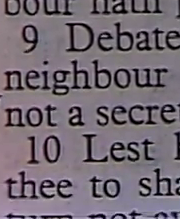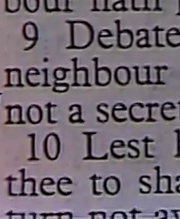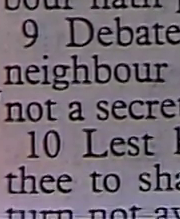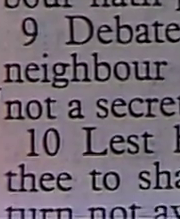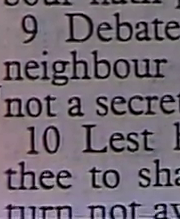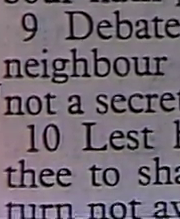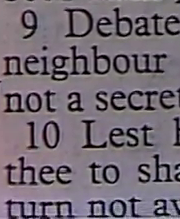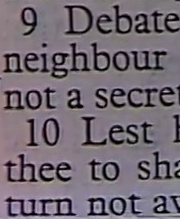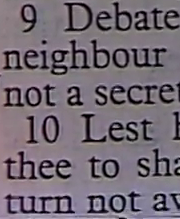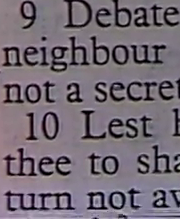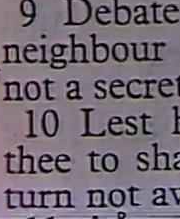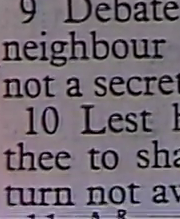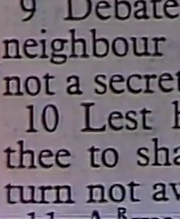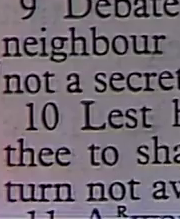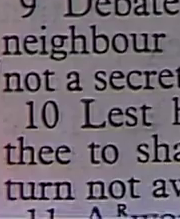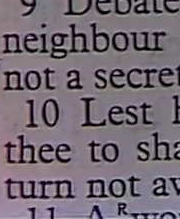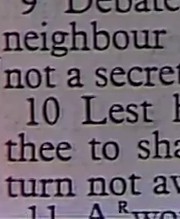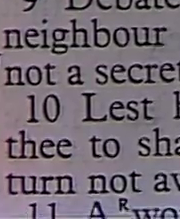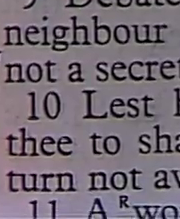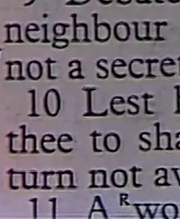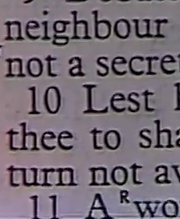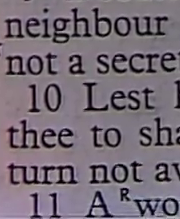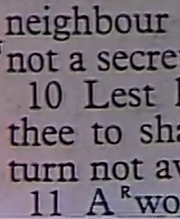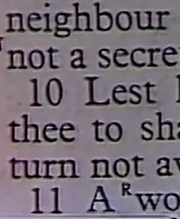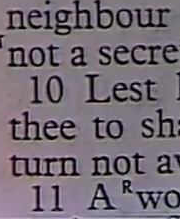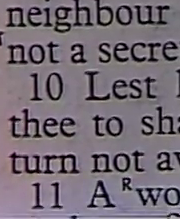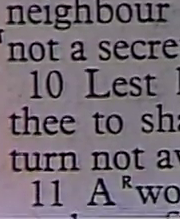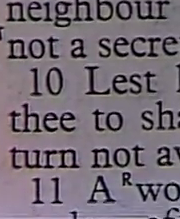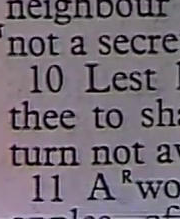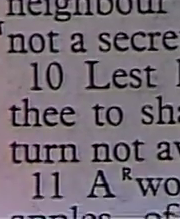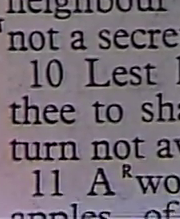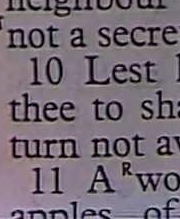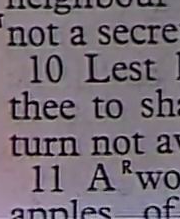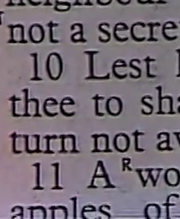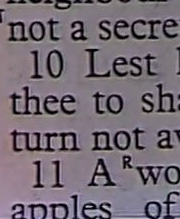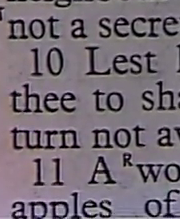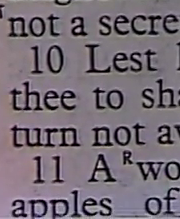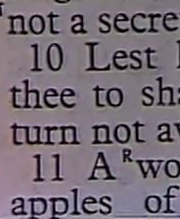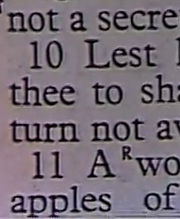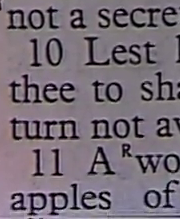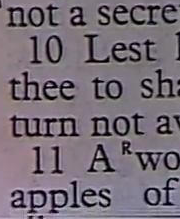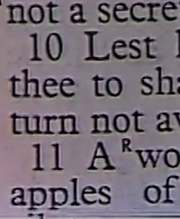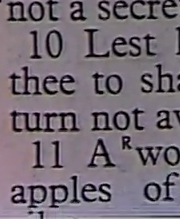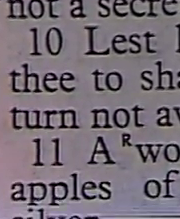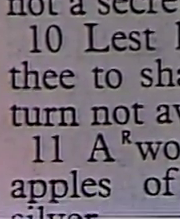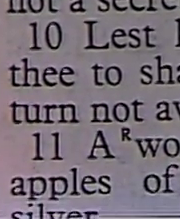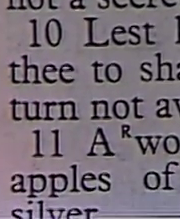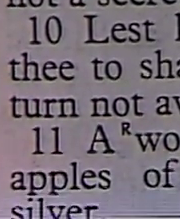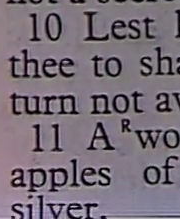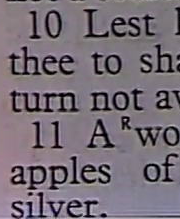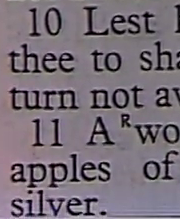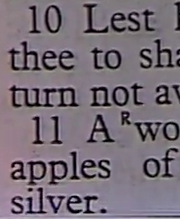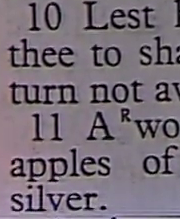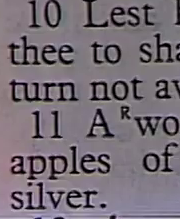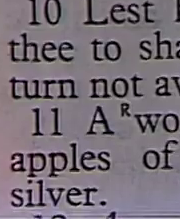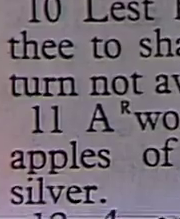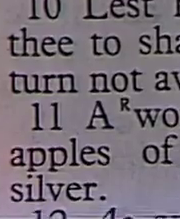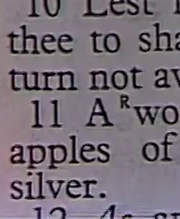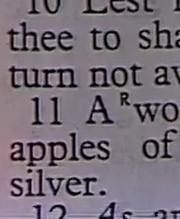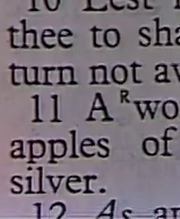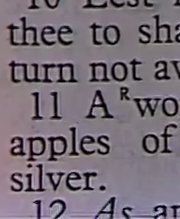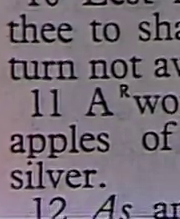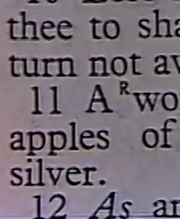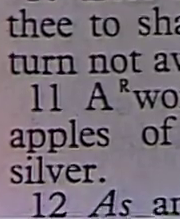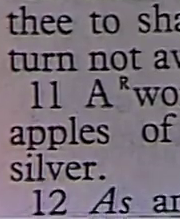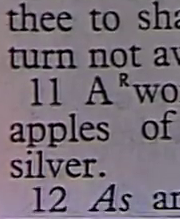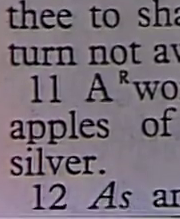Go not forth hastily to strive Lest thou know not what to do in the end thereof When thy neighbor hath put